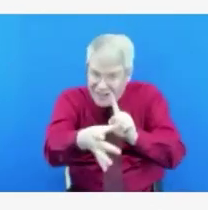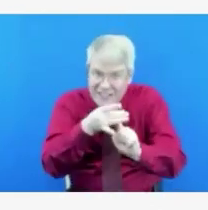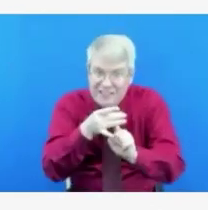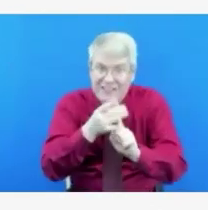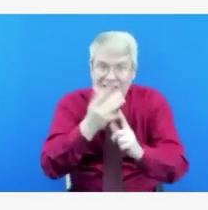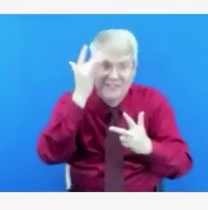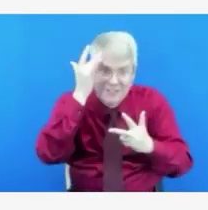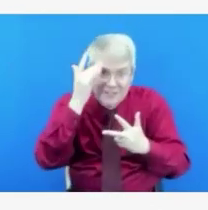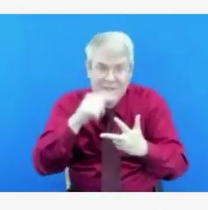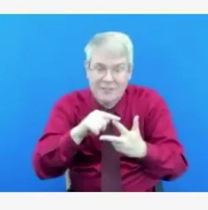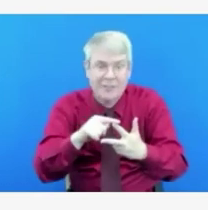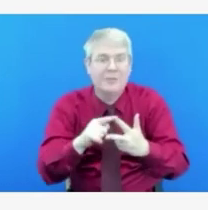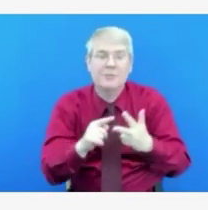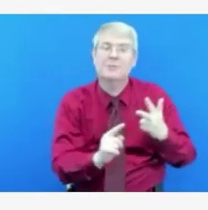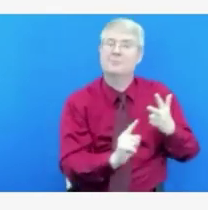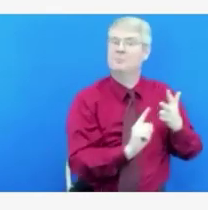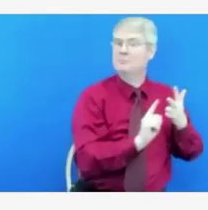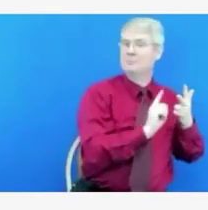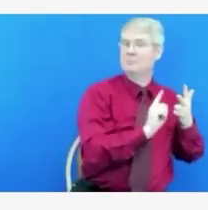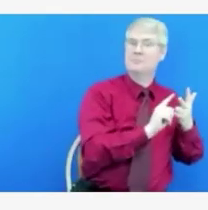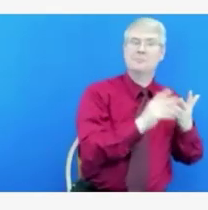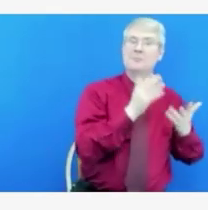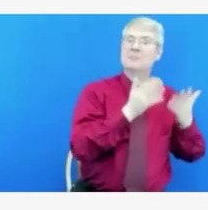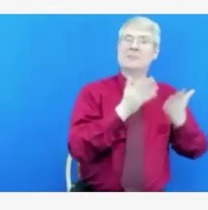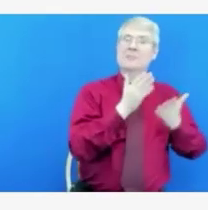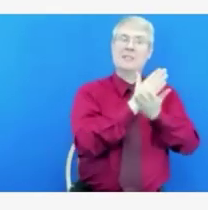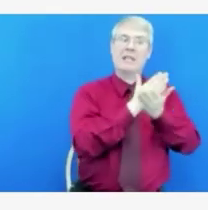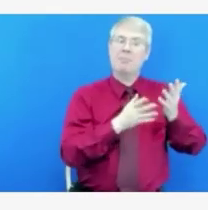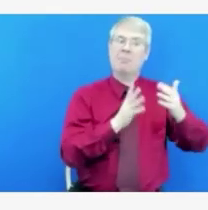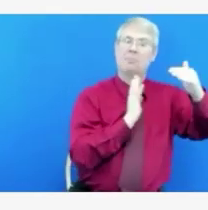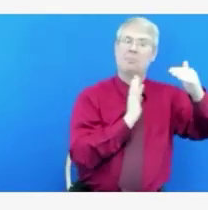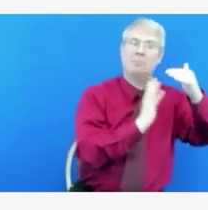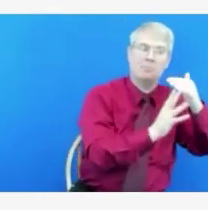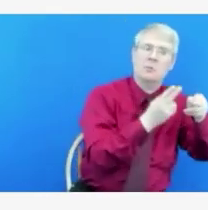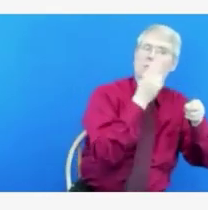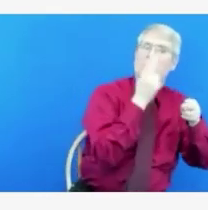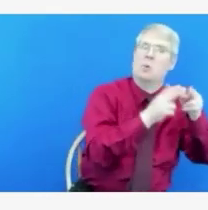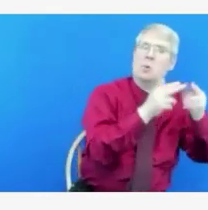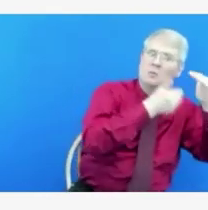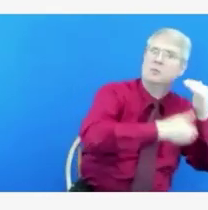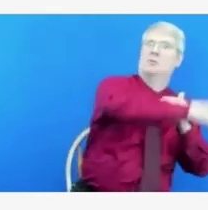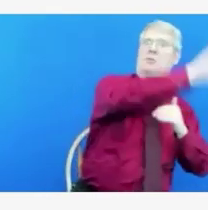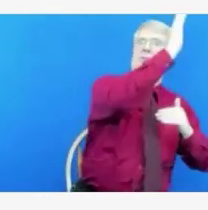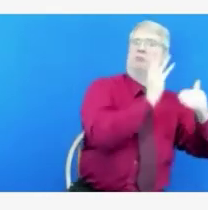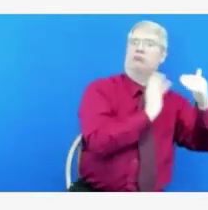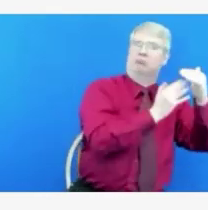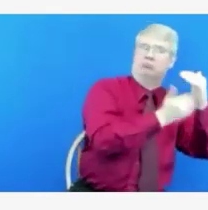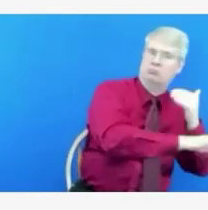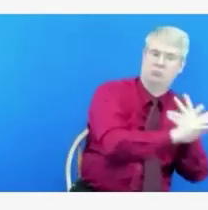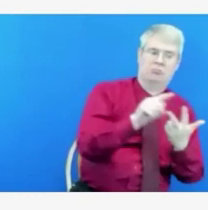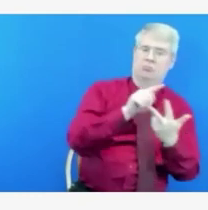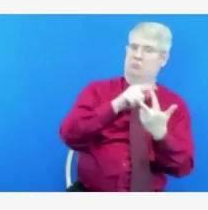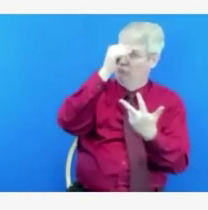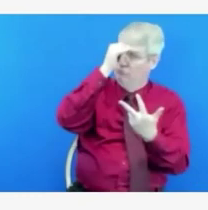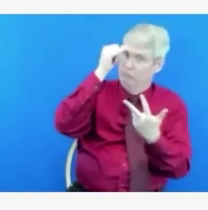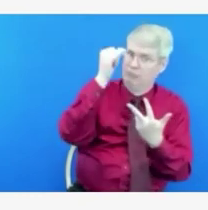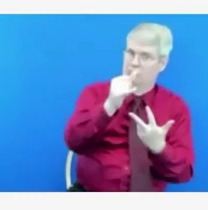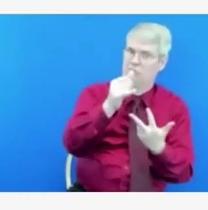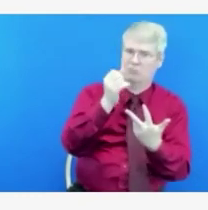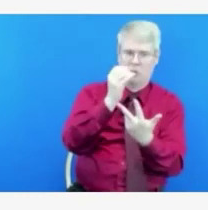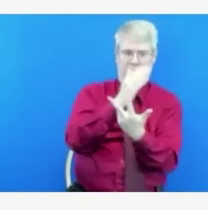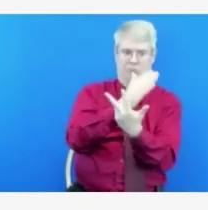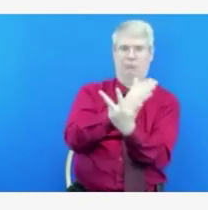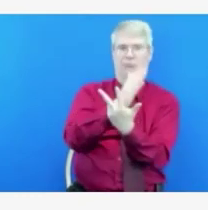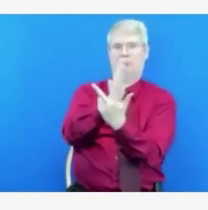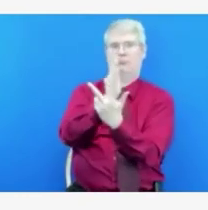of stay. So when you're comparing the overall net effect, it's ebb and flow, if you will, that we're seeing on